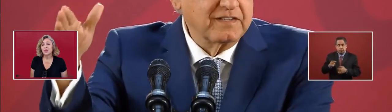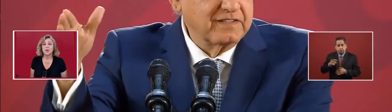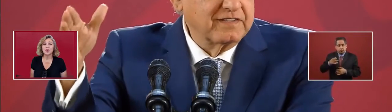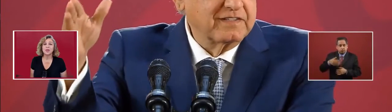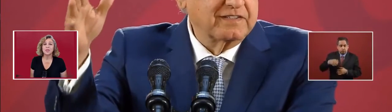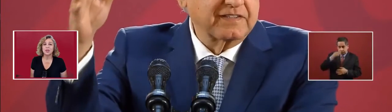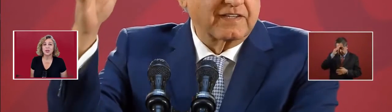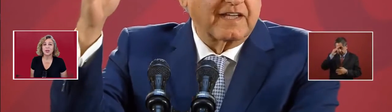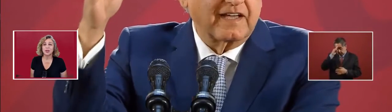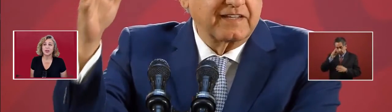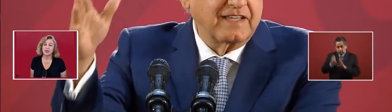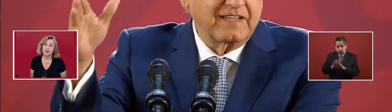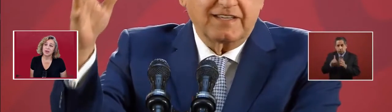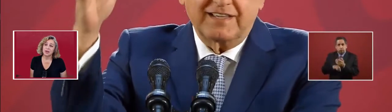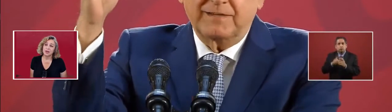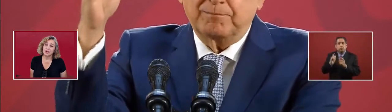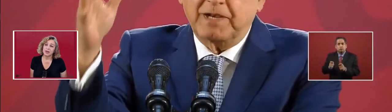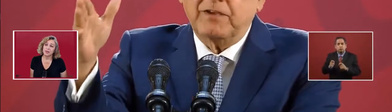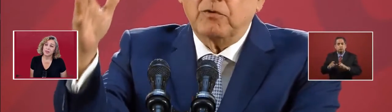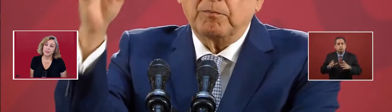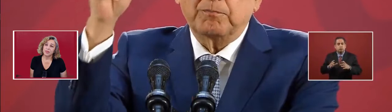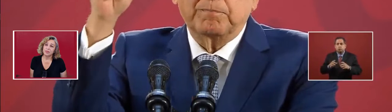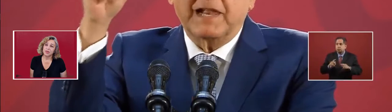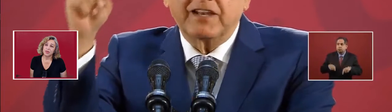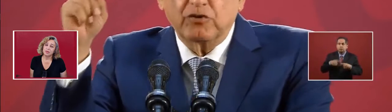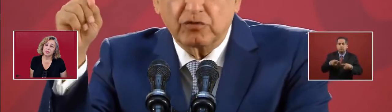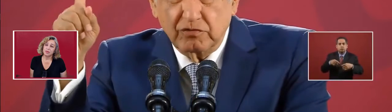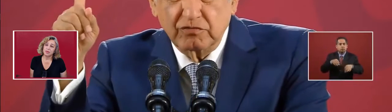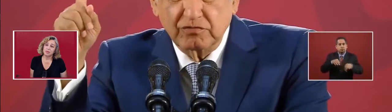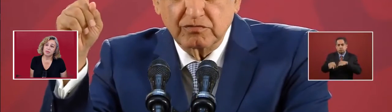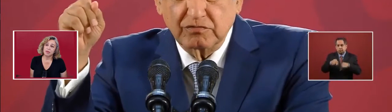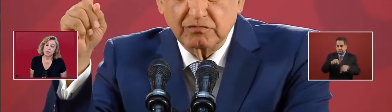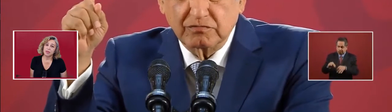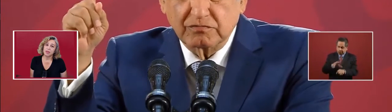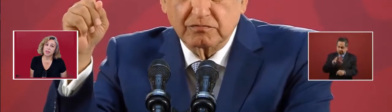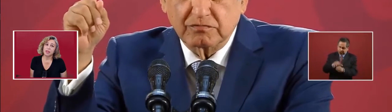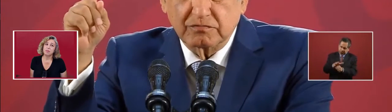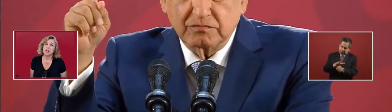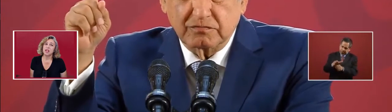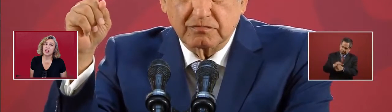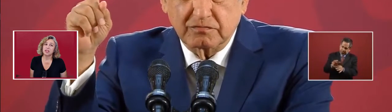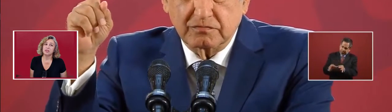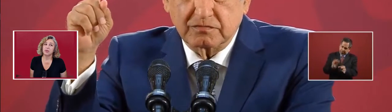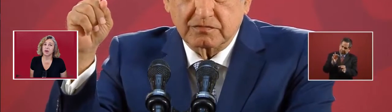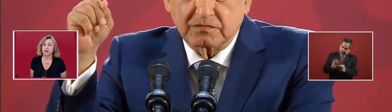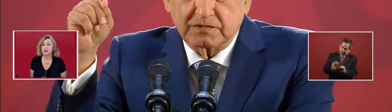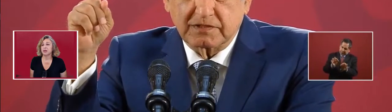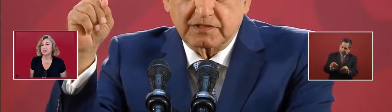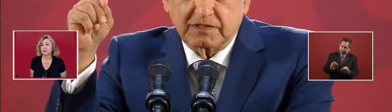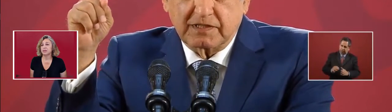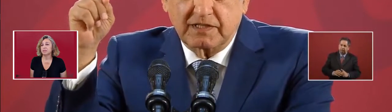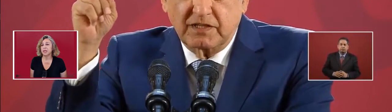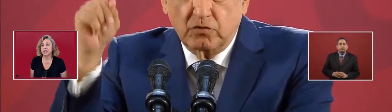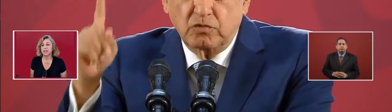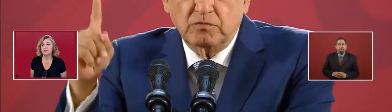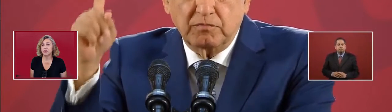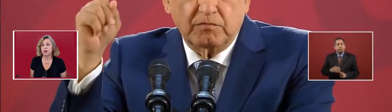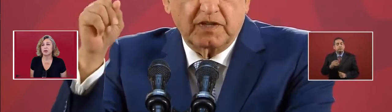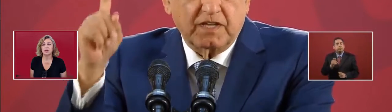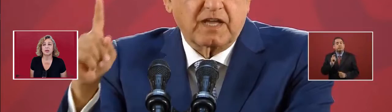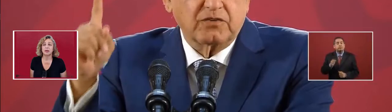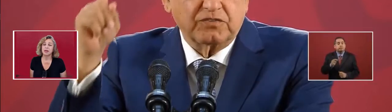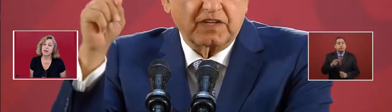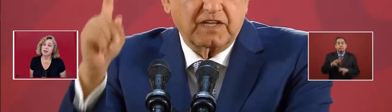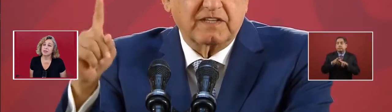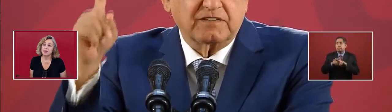We're going to look for that there be lots of work. Plenty of